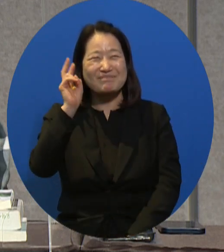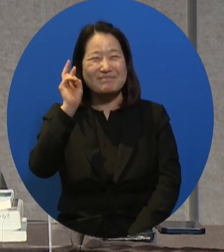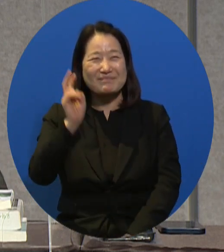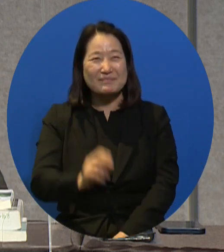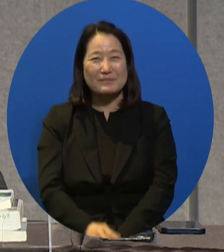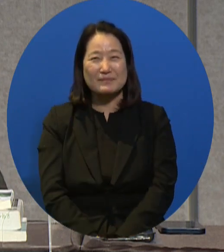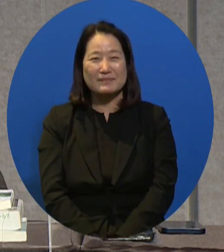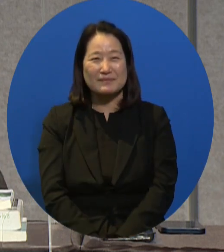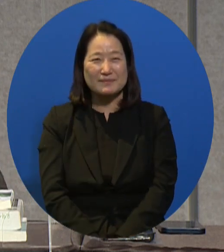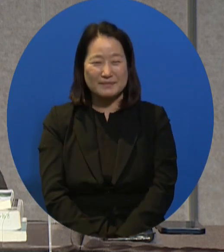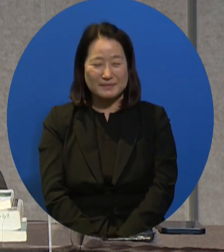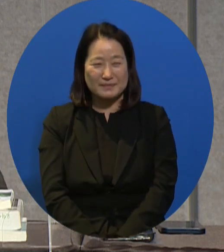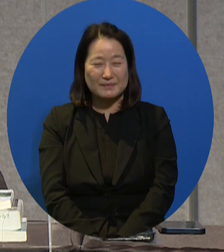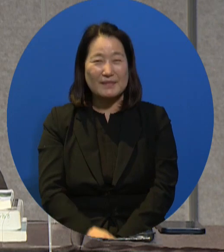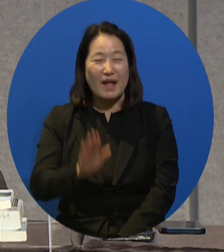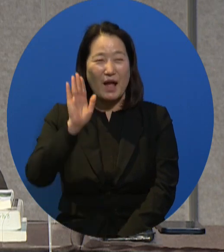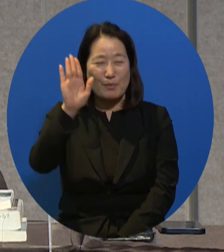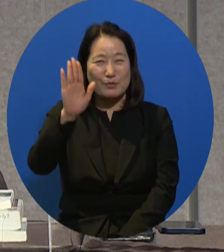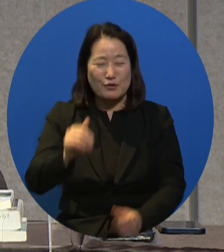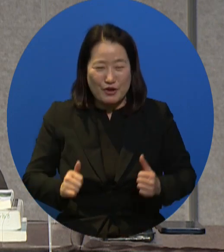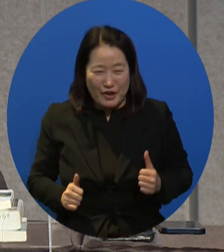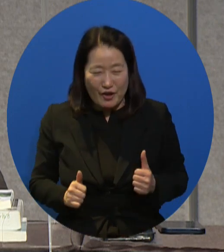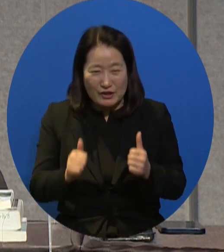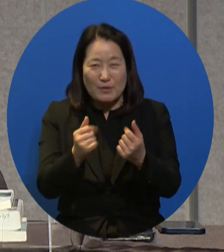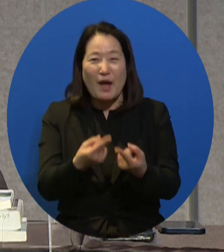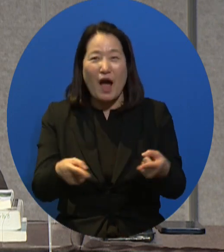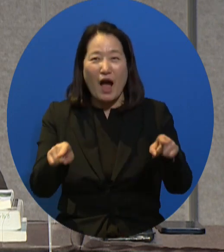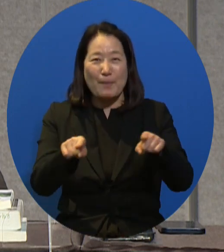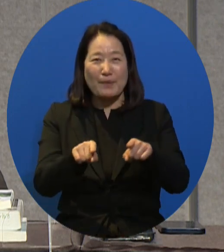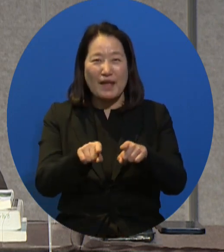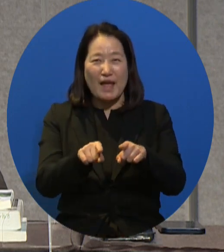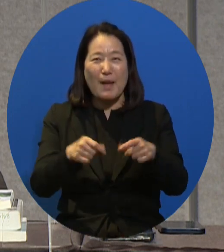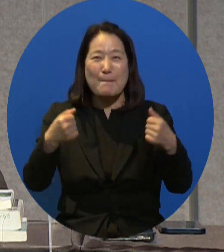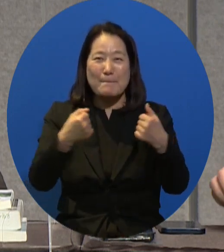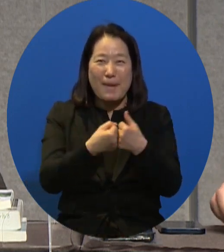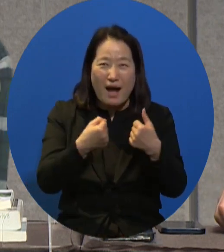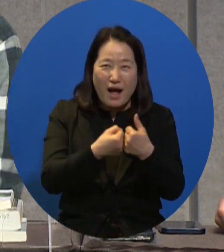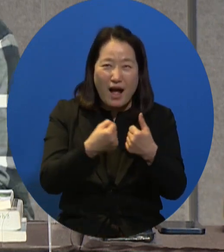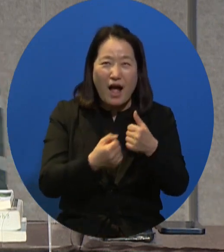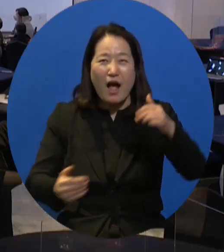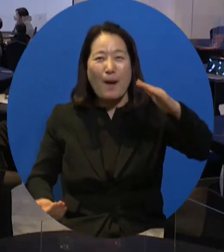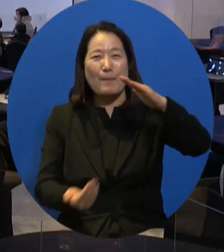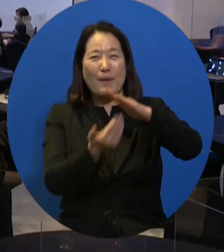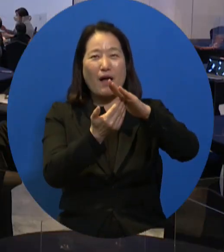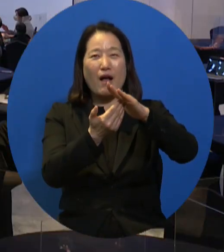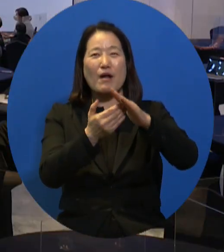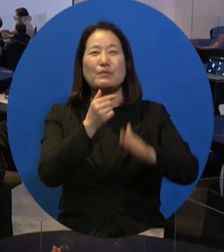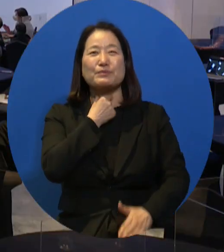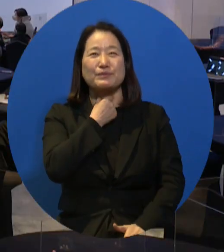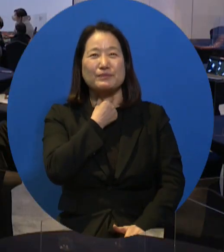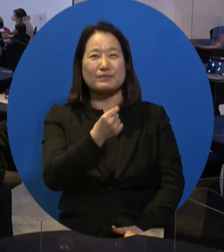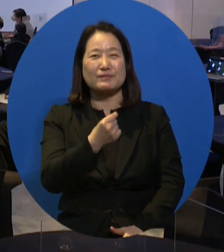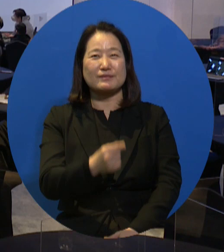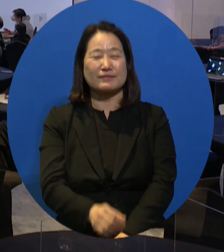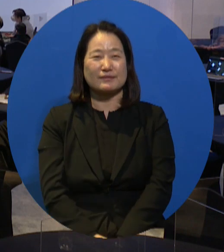what the central authority does, that we just shouldn't be disappointed, but continue to engage in our fight. Thank you.